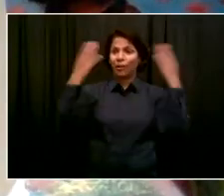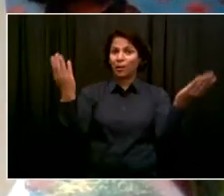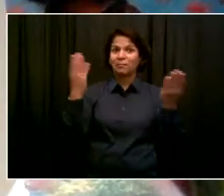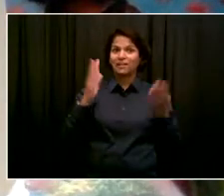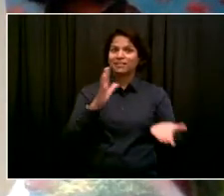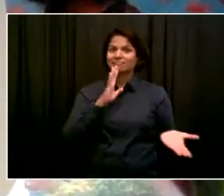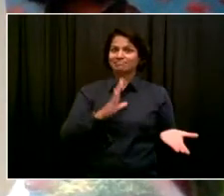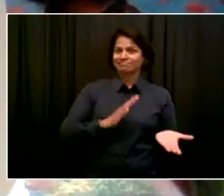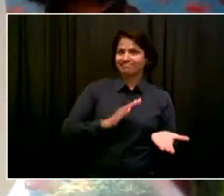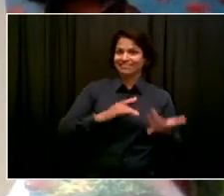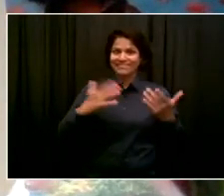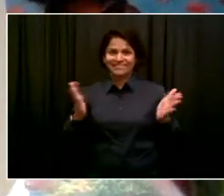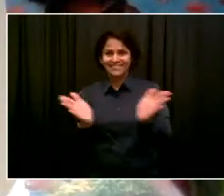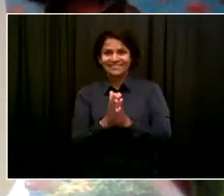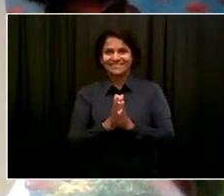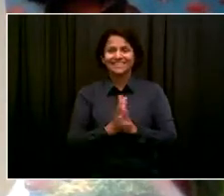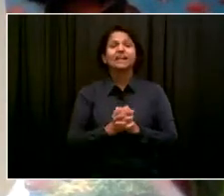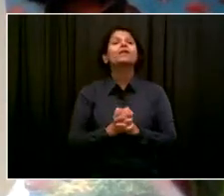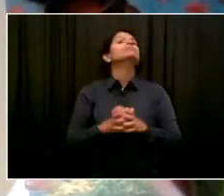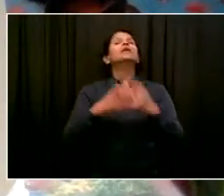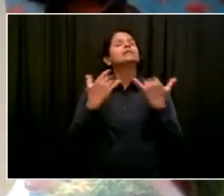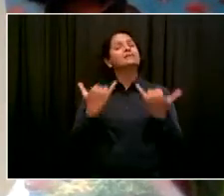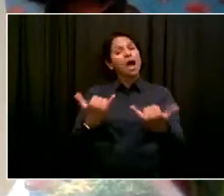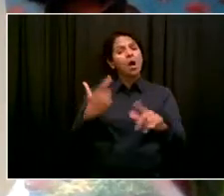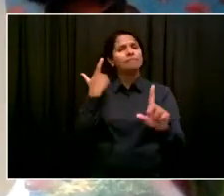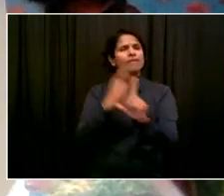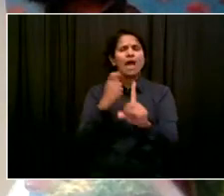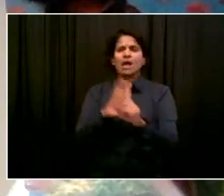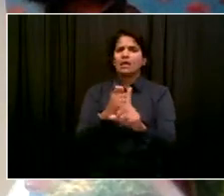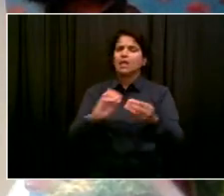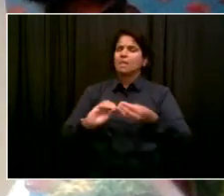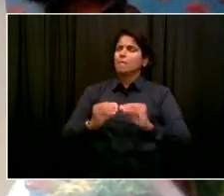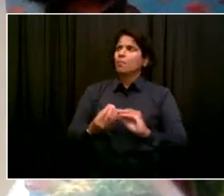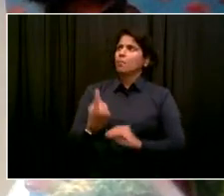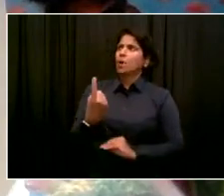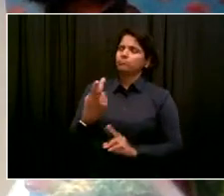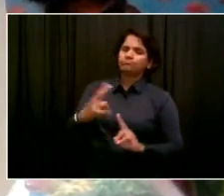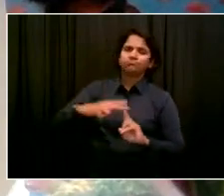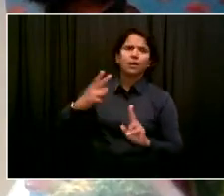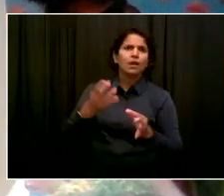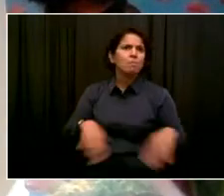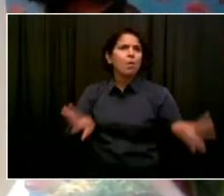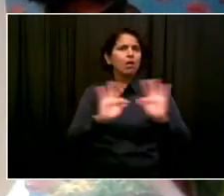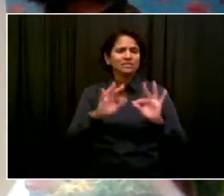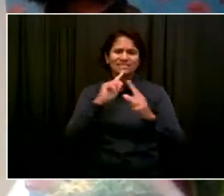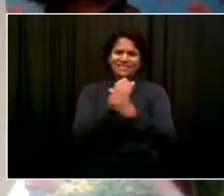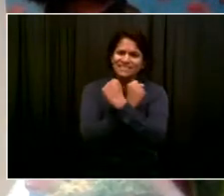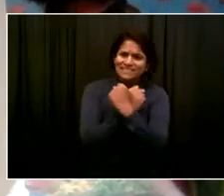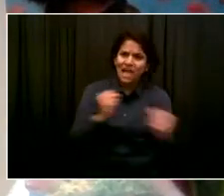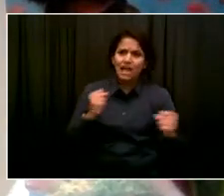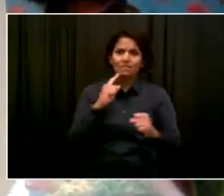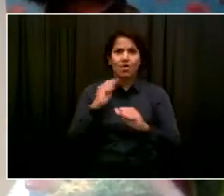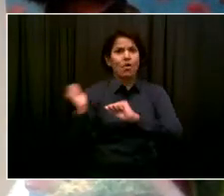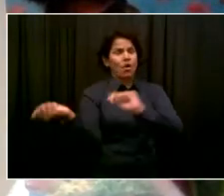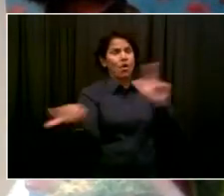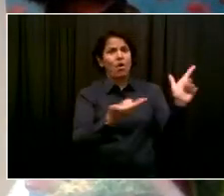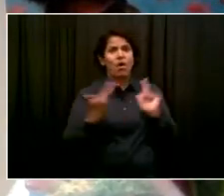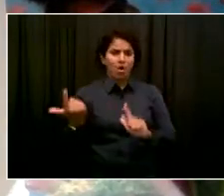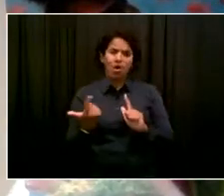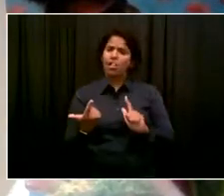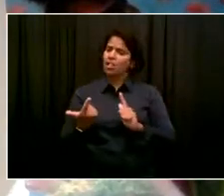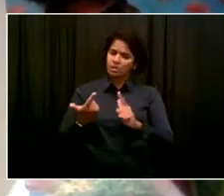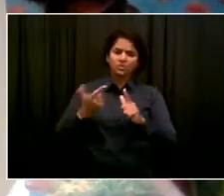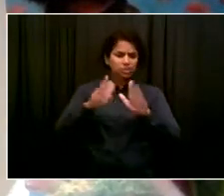vaccines are our passport out of this pandemic and towards the promise of our new normal. Before schools open on September